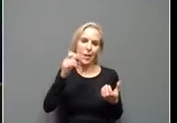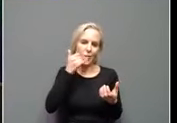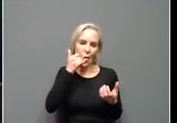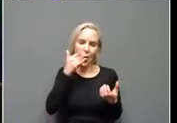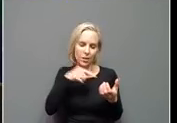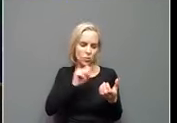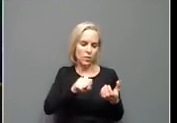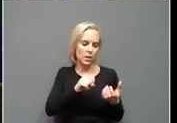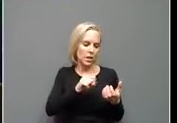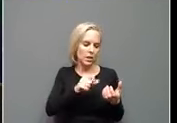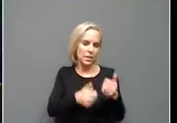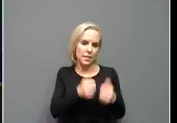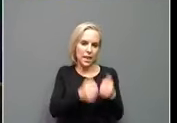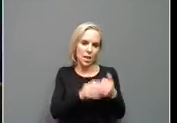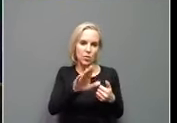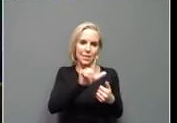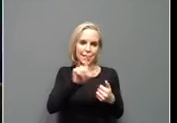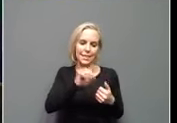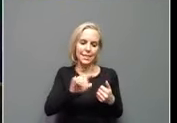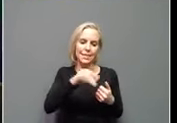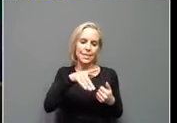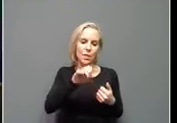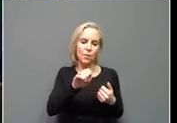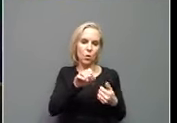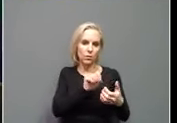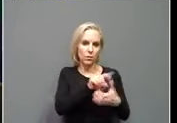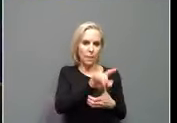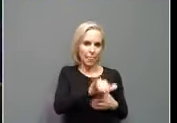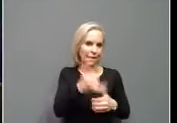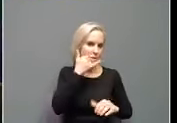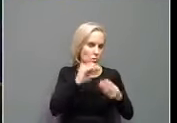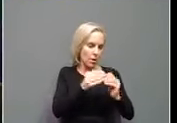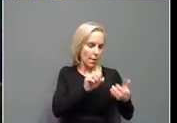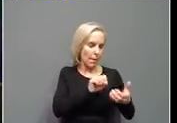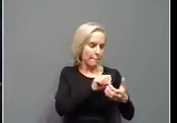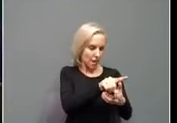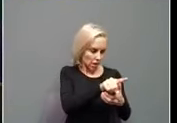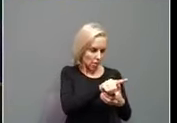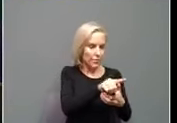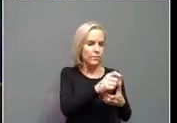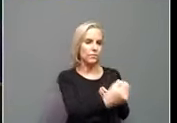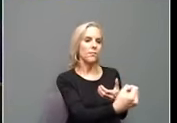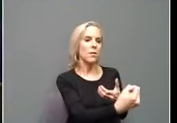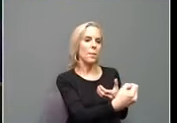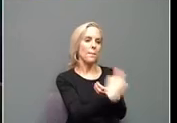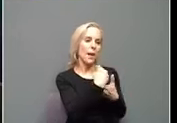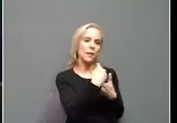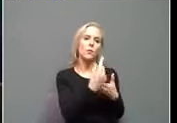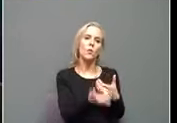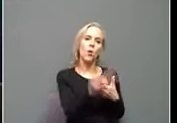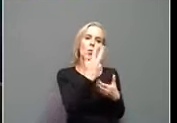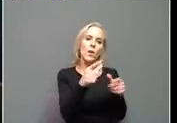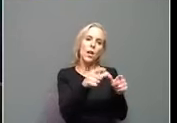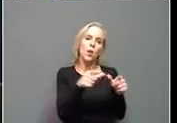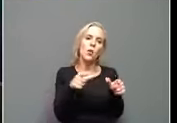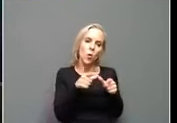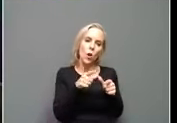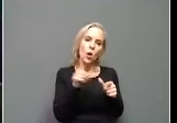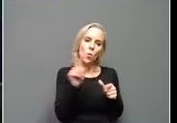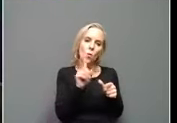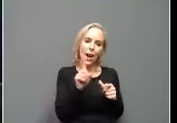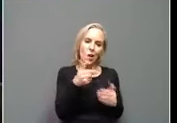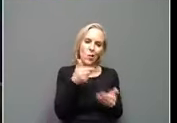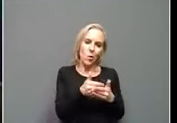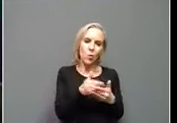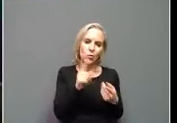code to a number. And when you do that, it will send back to you three locations close to you that have vaccine